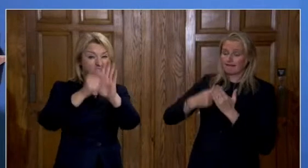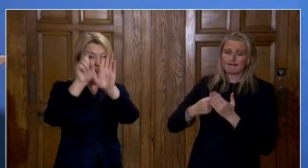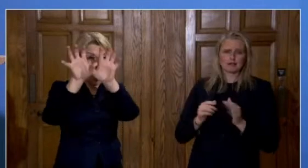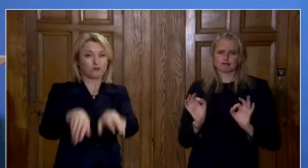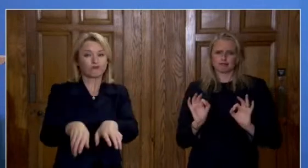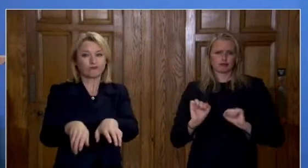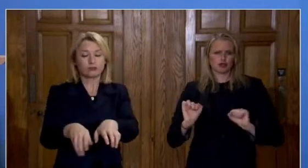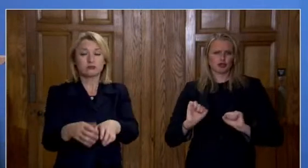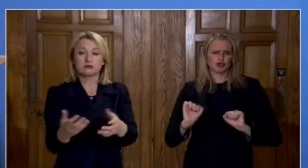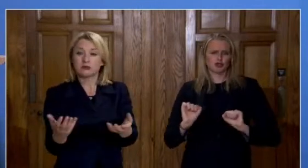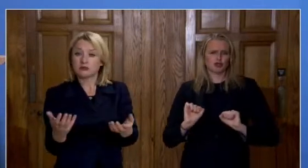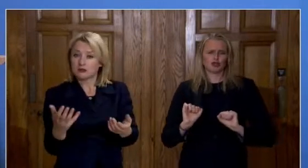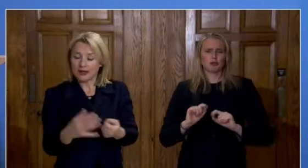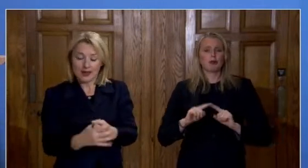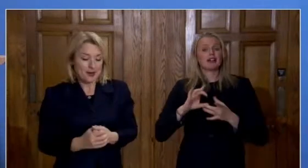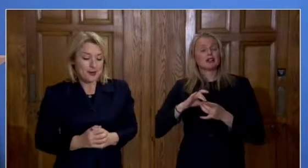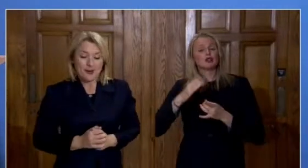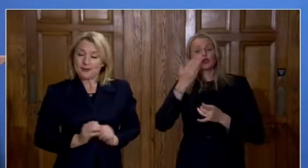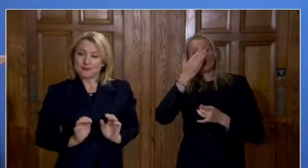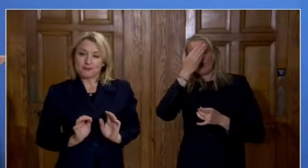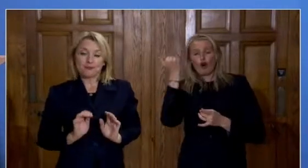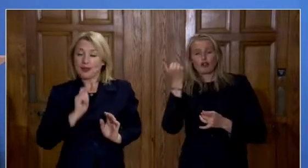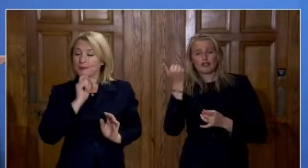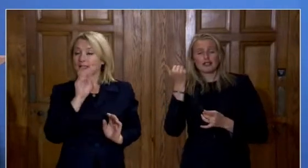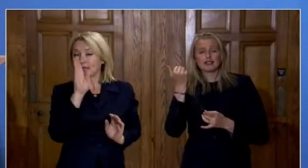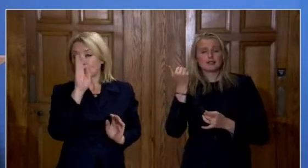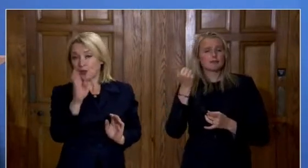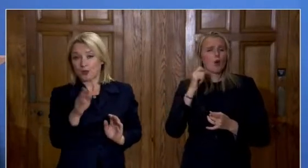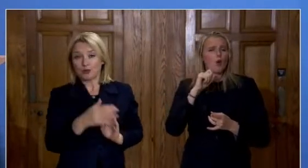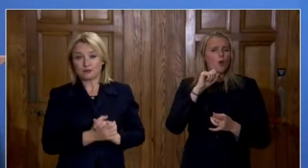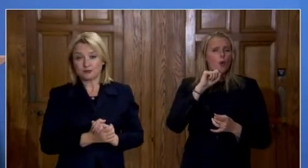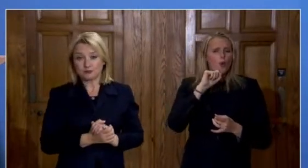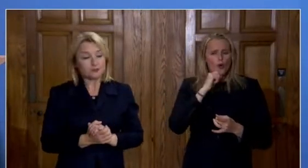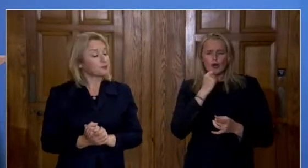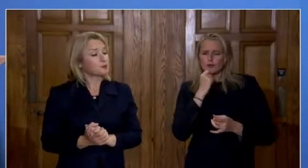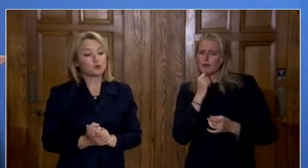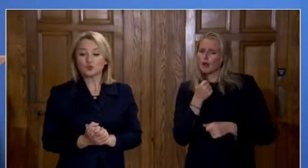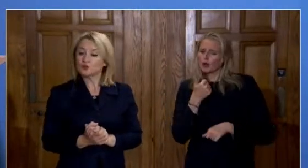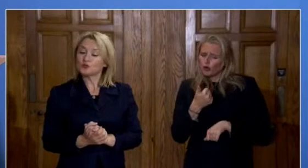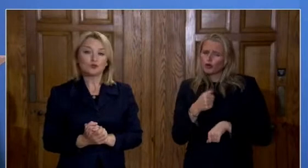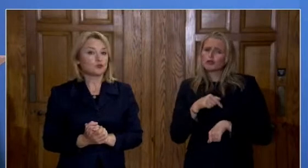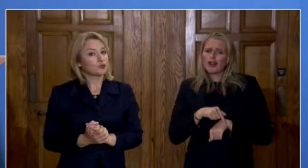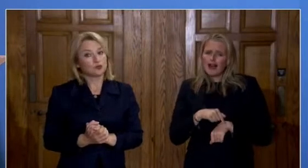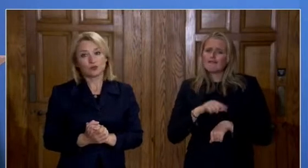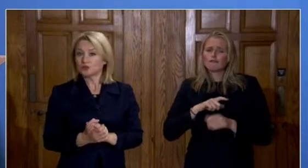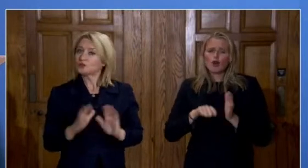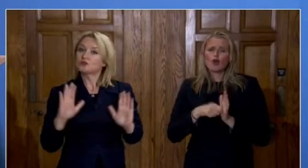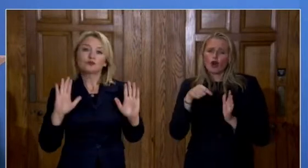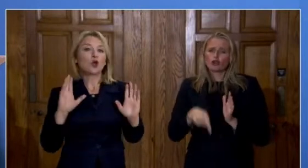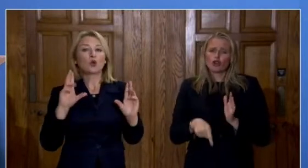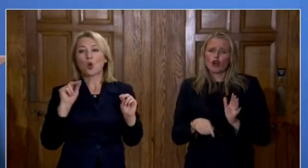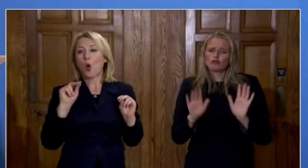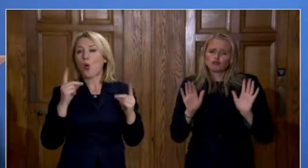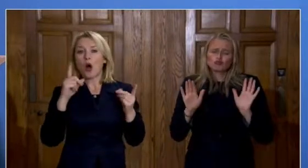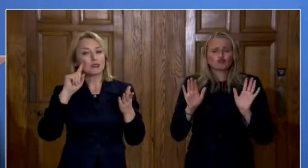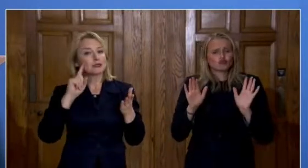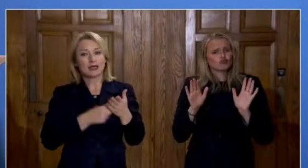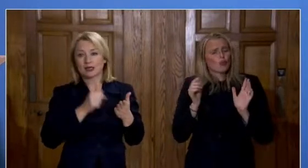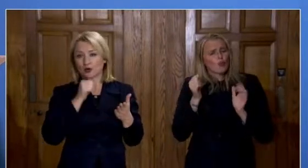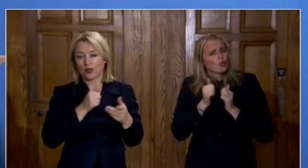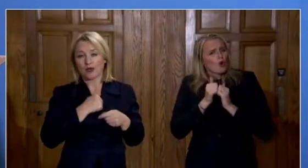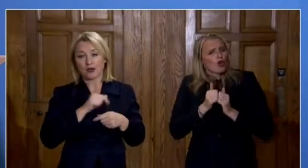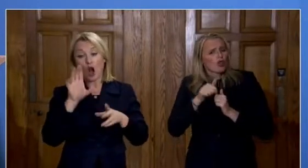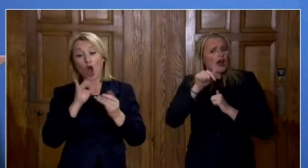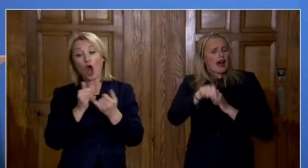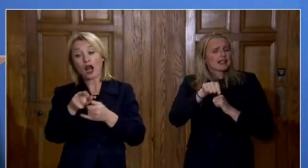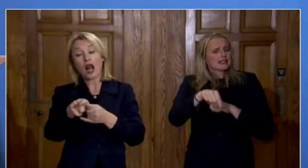um to school holidays there would be a timeliness around it it's not saying that's when i'm going to suggest it but i think one of